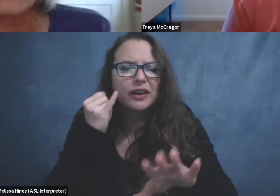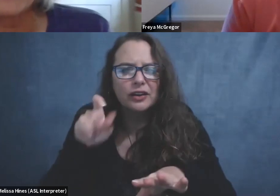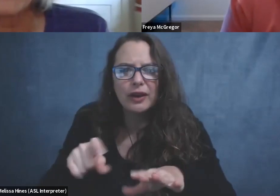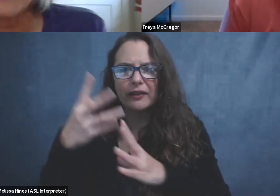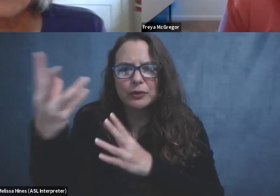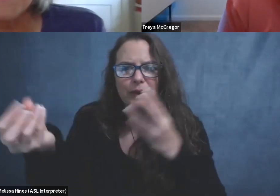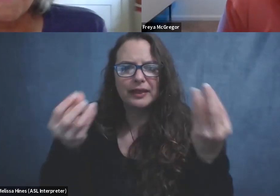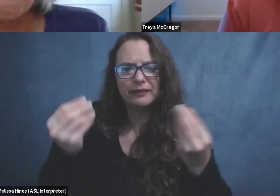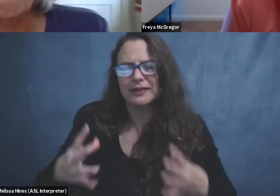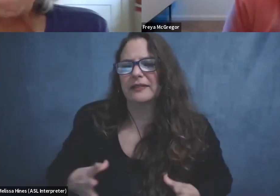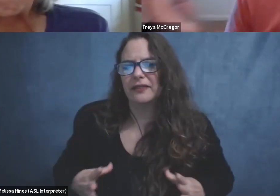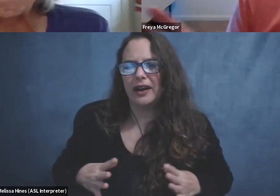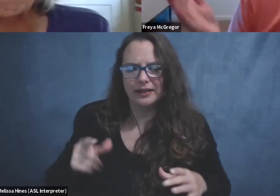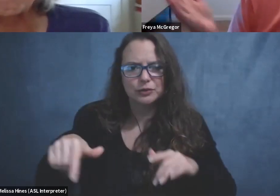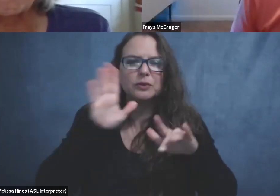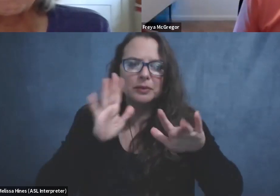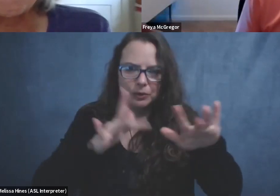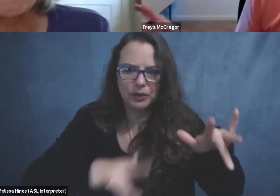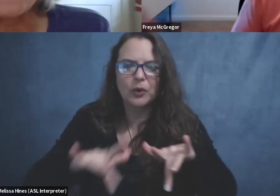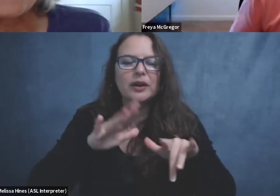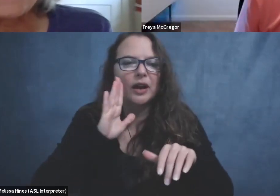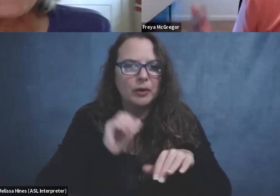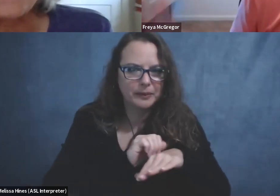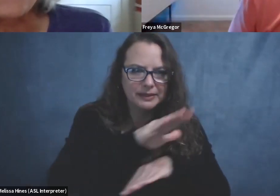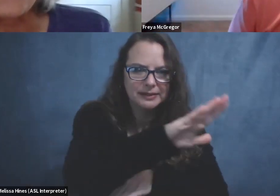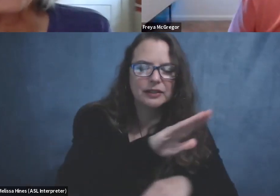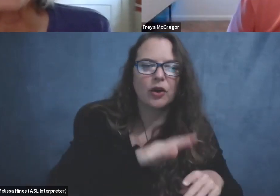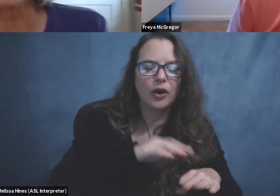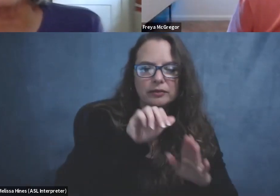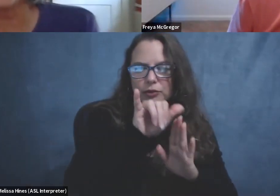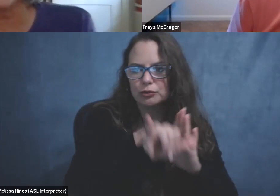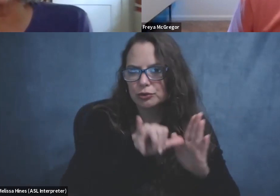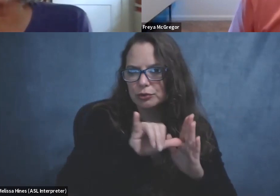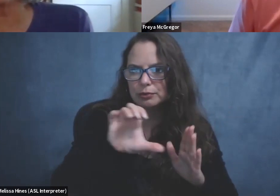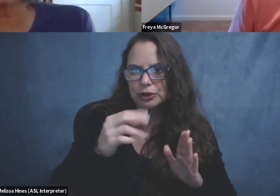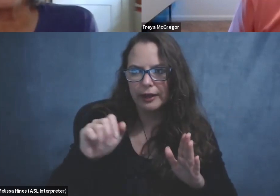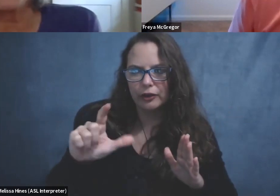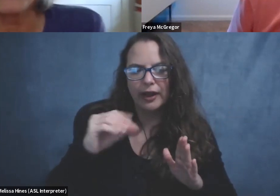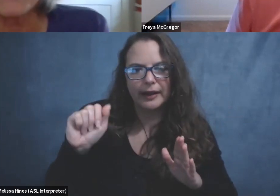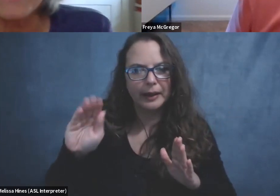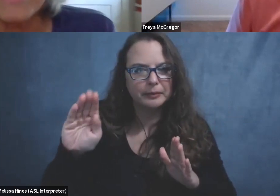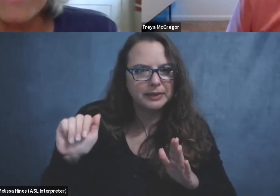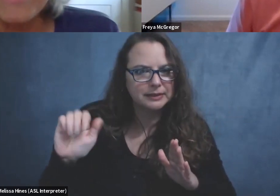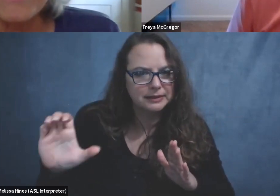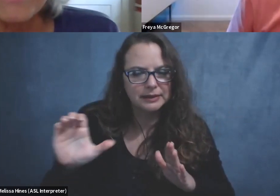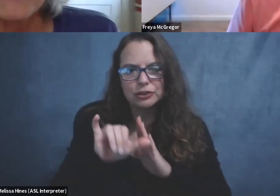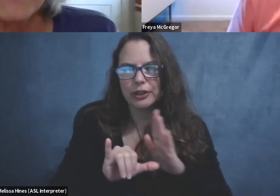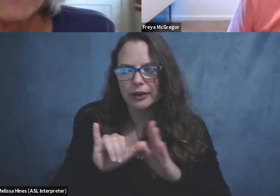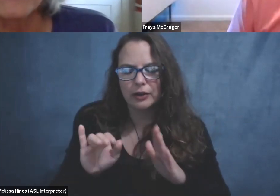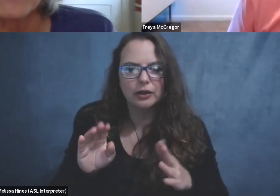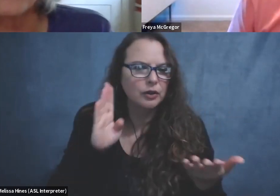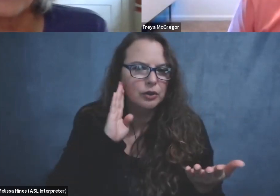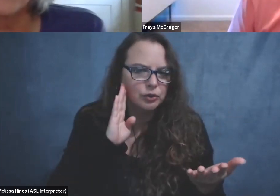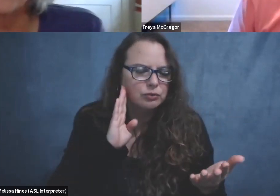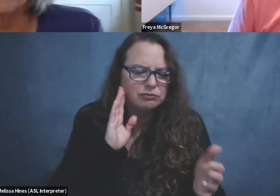out, um, and available on our YouTube channel and ABC's YouTube channel. So, um, you won't miss out on this if you want to come back, um, to, to